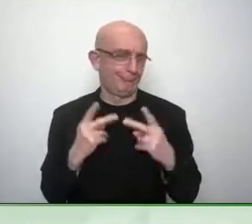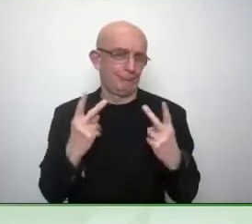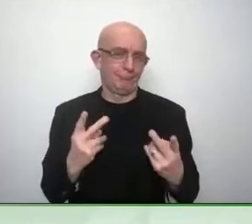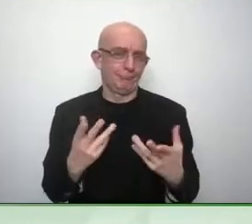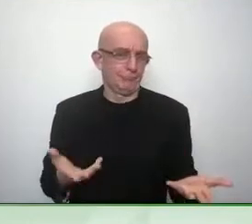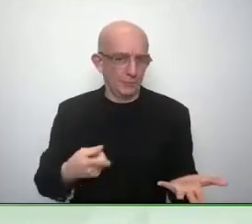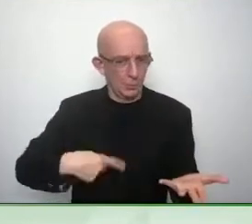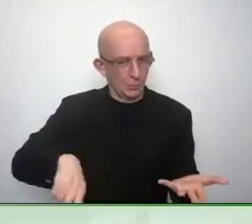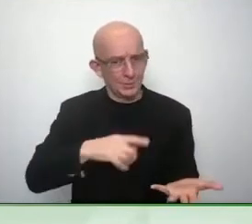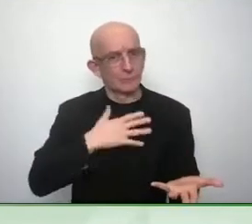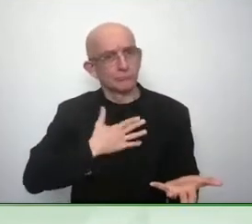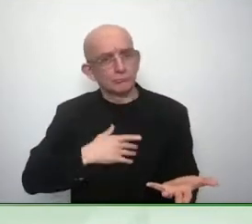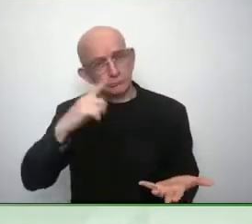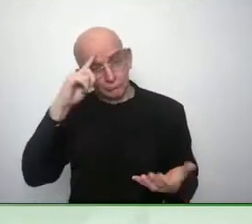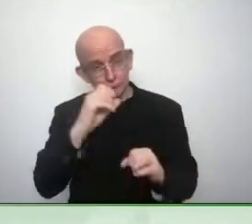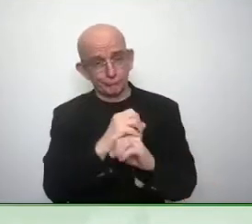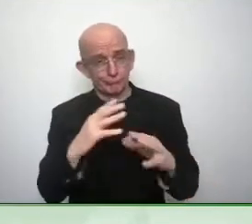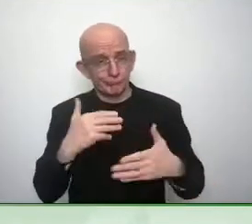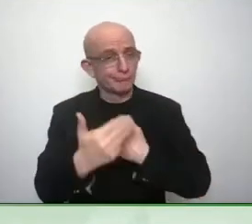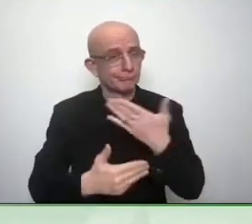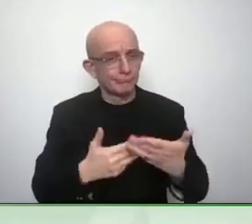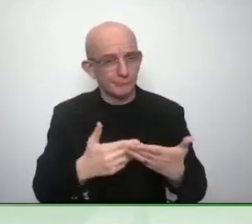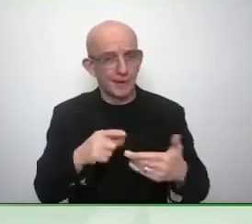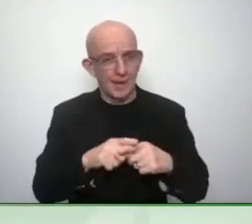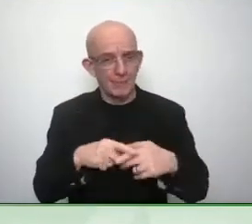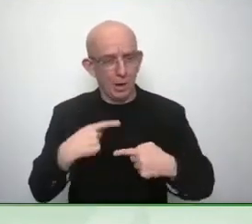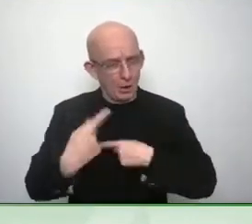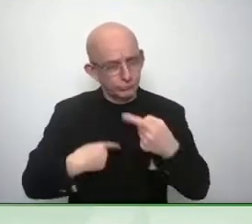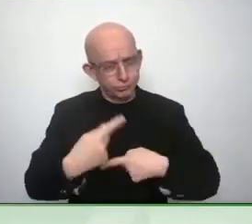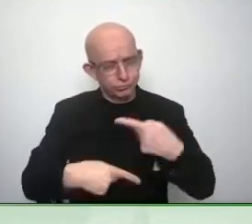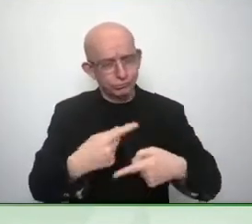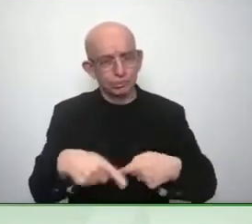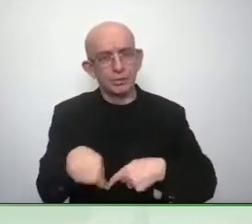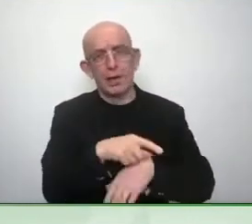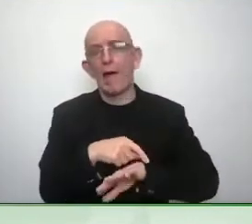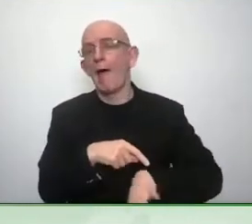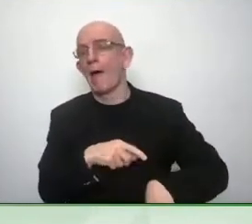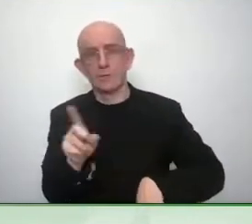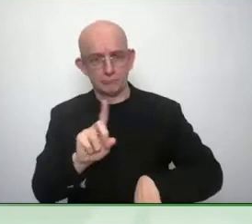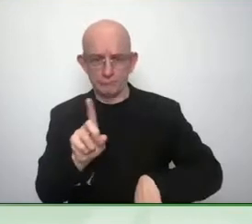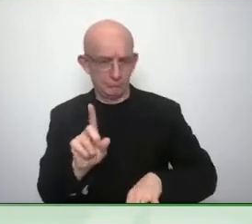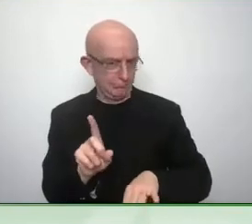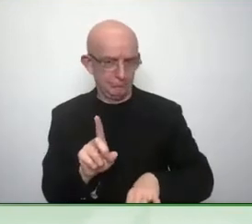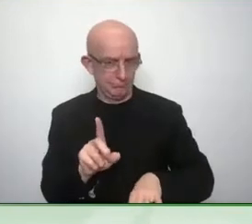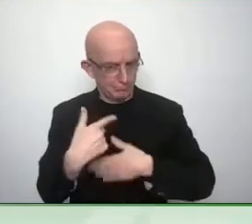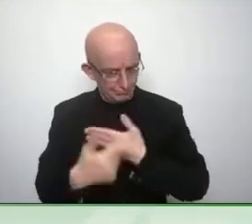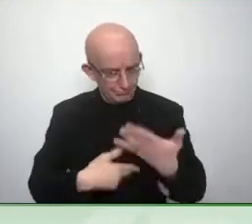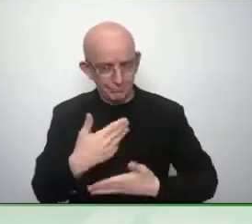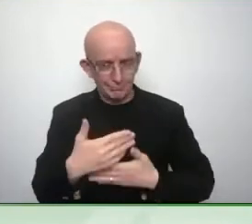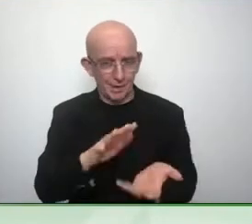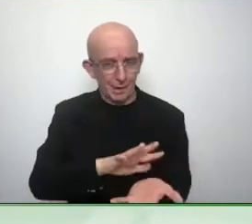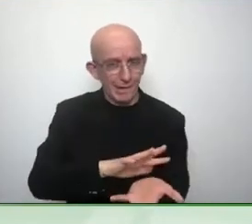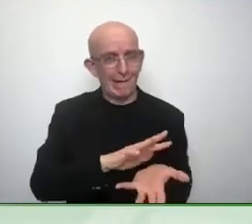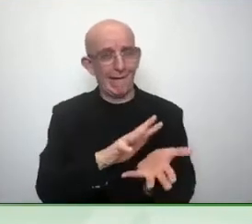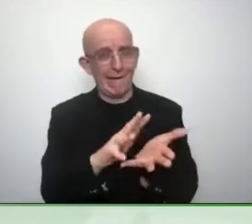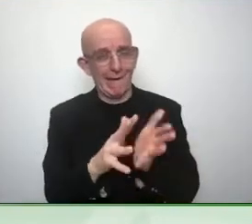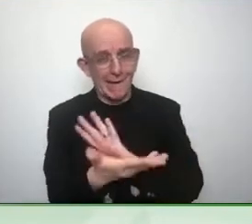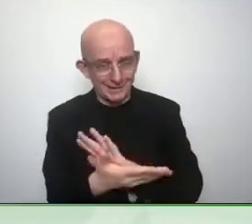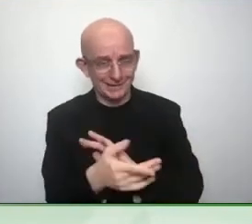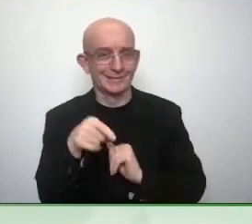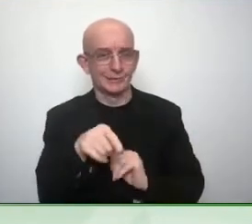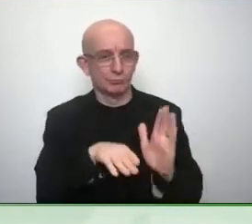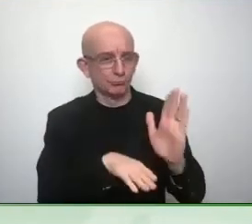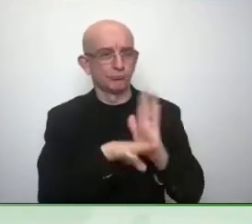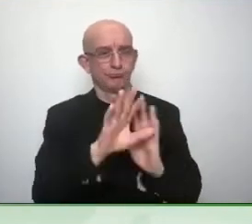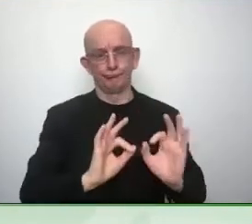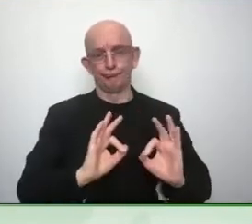so finally we're starting to talk about disability pride right I you know I hid my disability many years ago we know